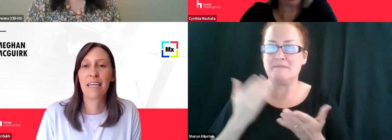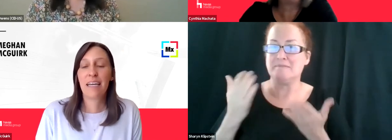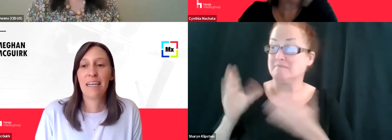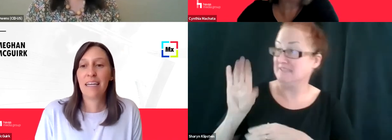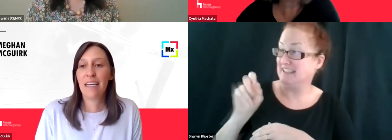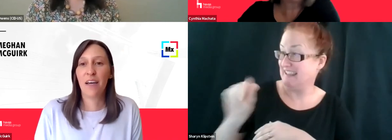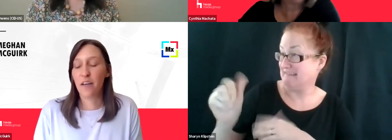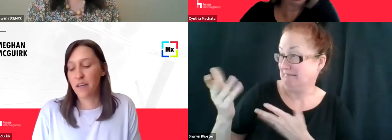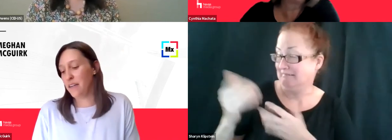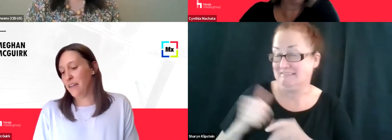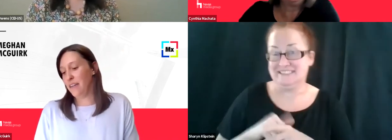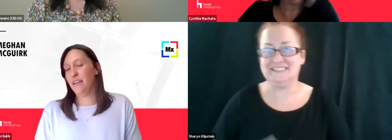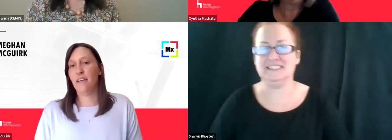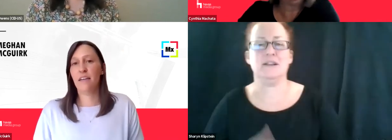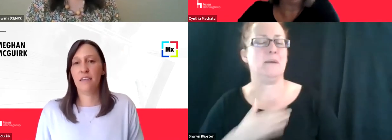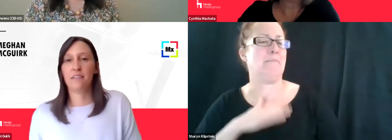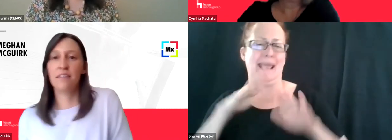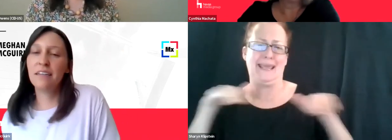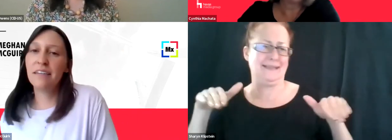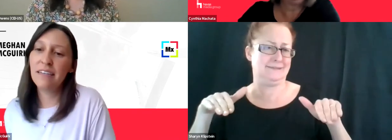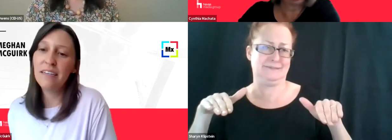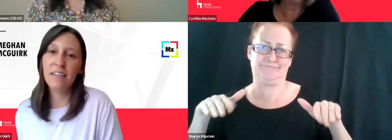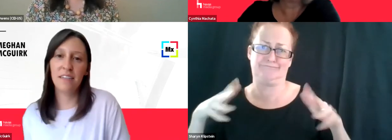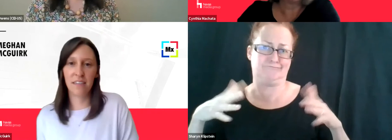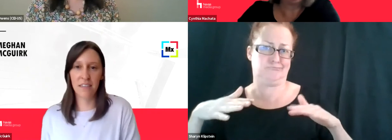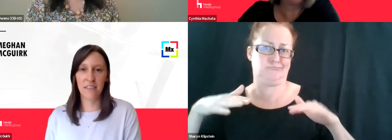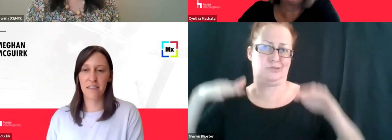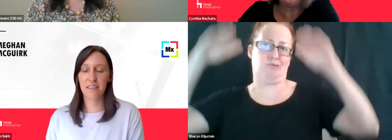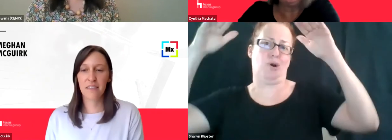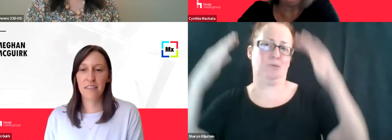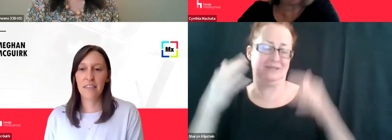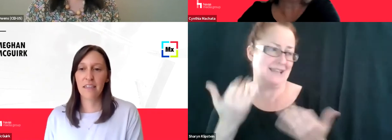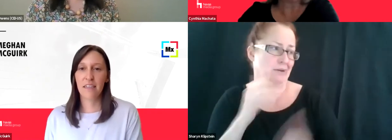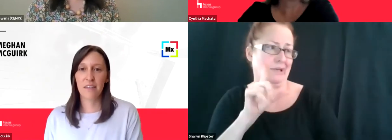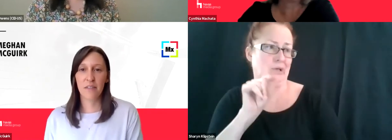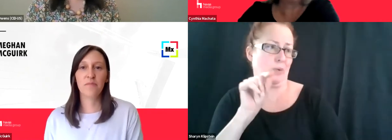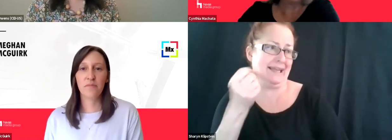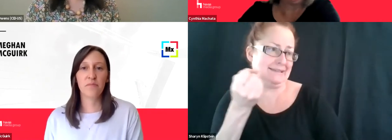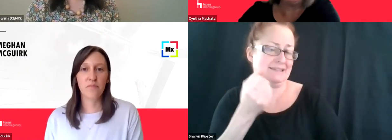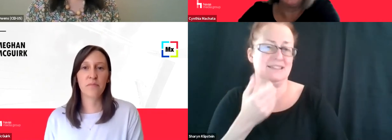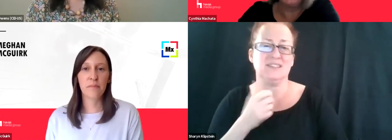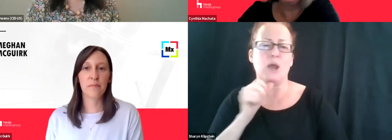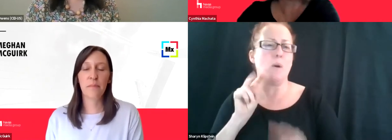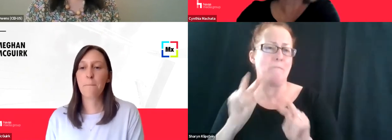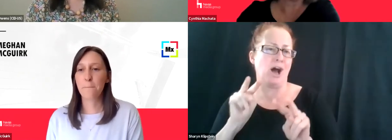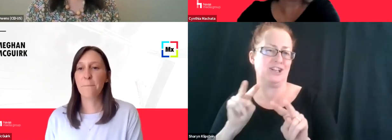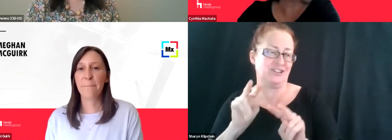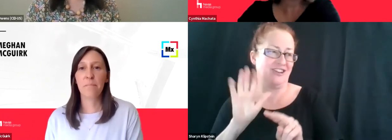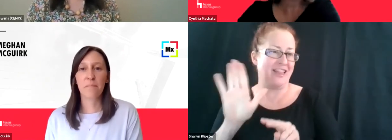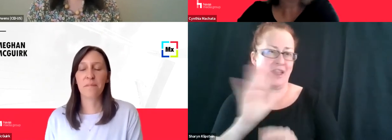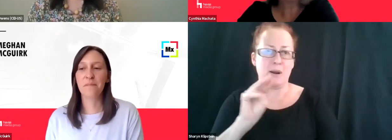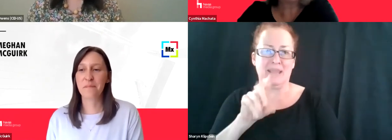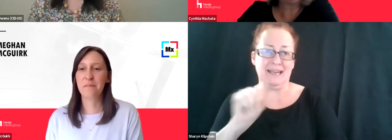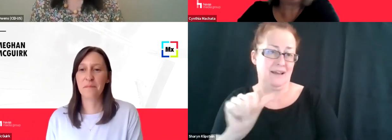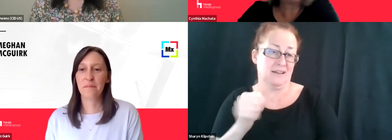I mean, my, my kids are now, um, in going into their twenties, so I don't monitor their media anymore. They won't allow me